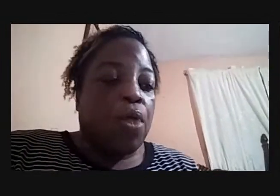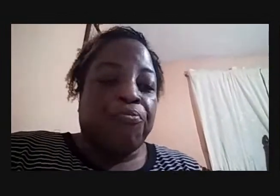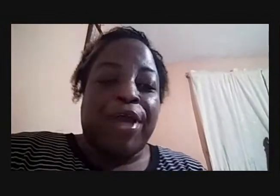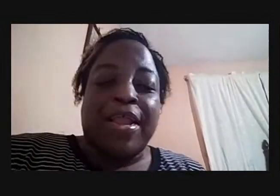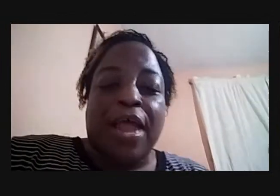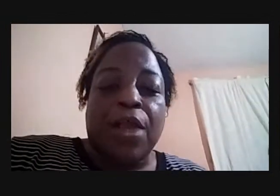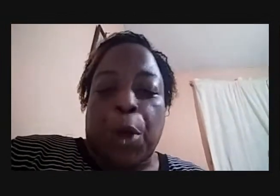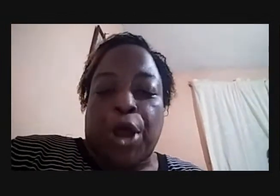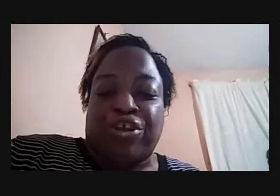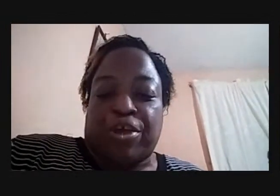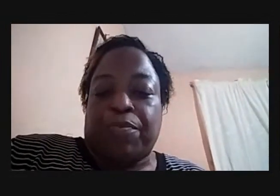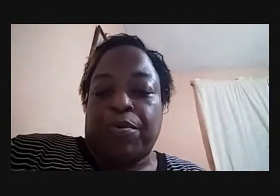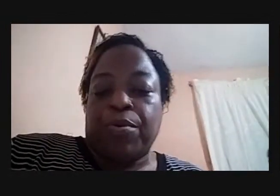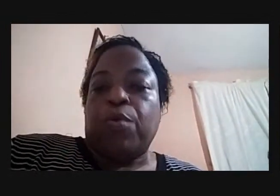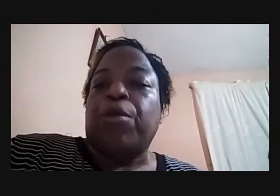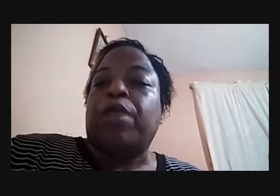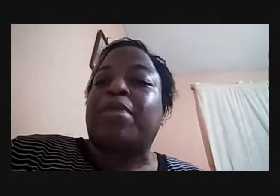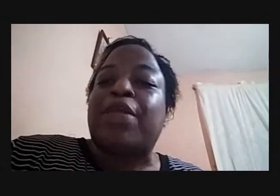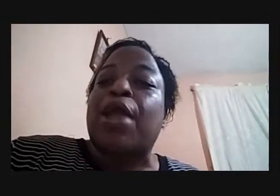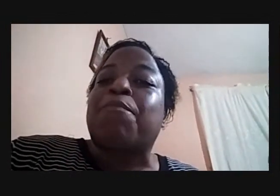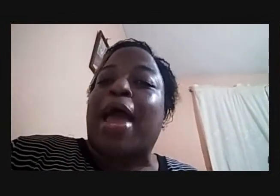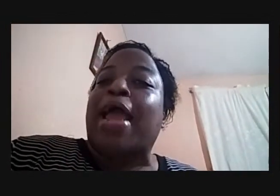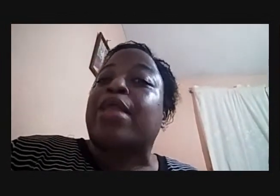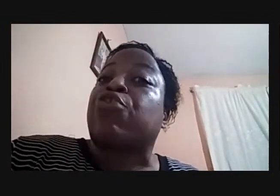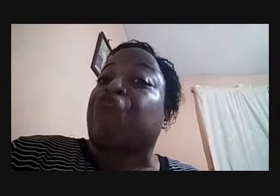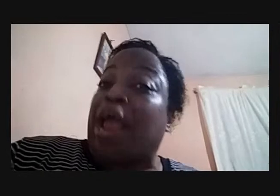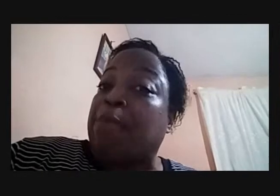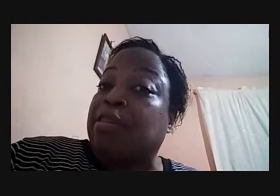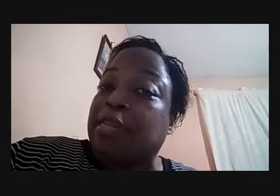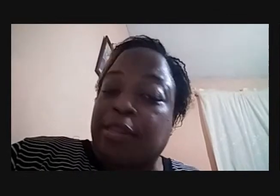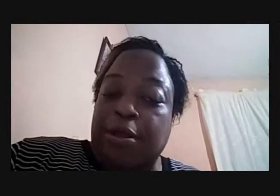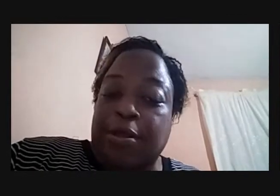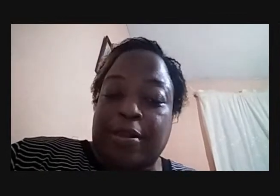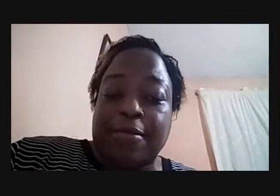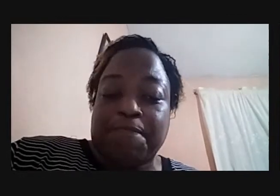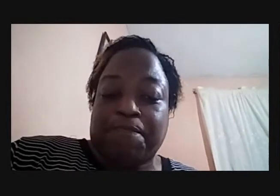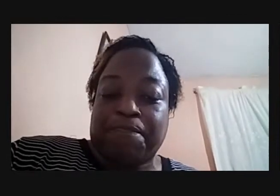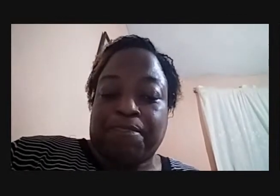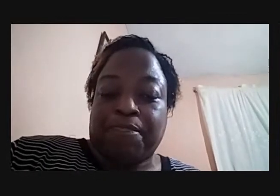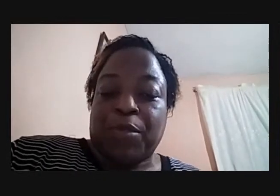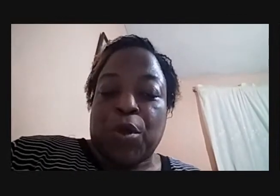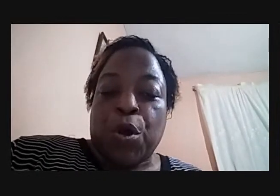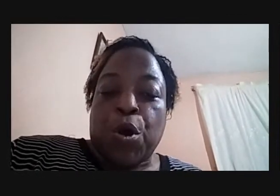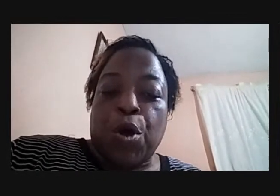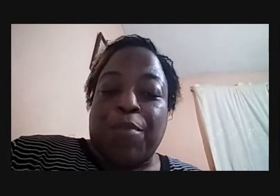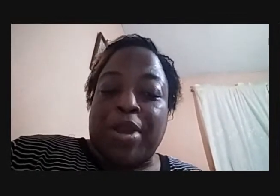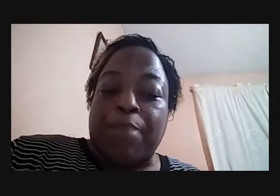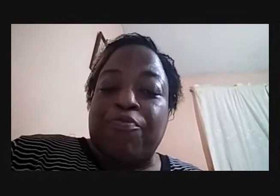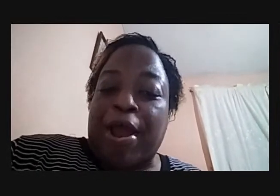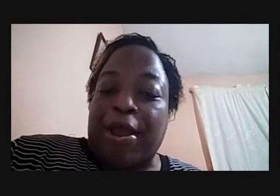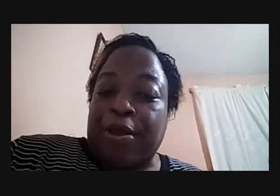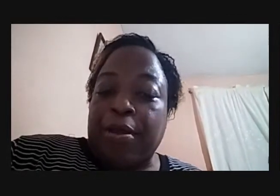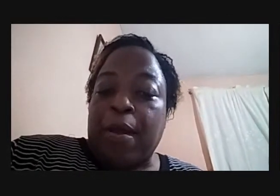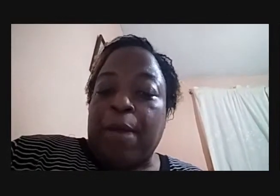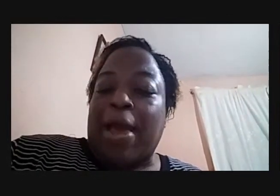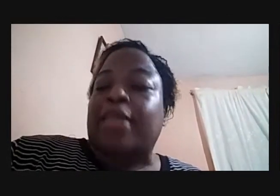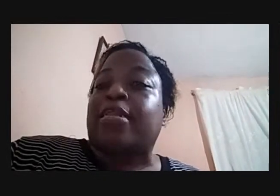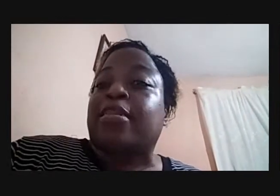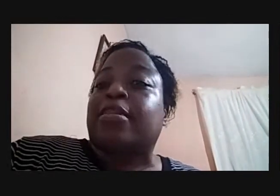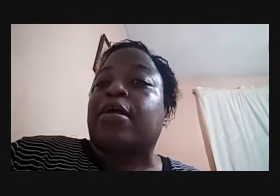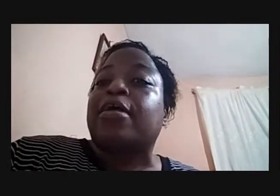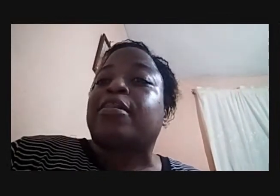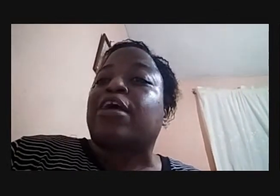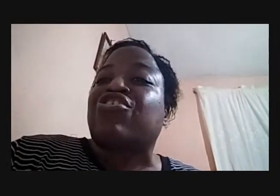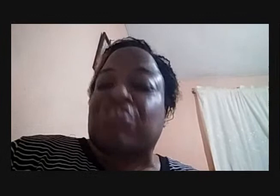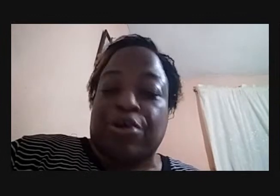Praise and Worship will be done by the Graham Sisters, Opening Prior by